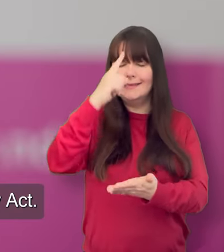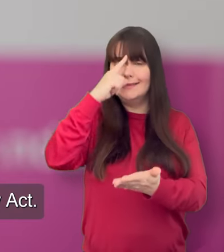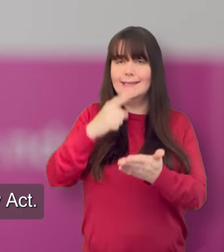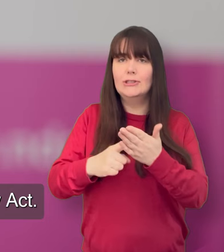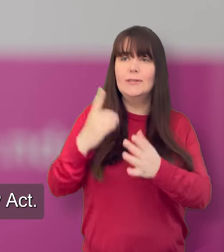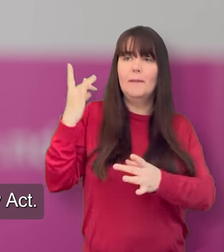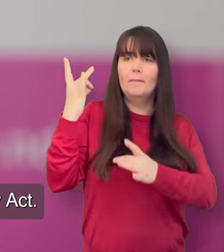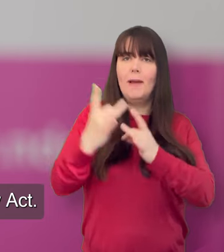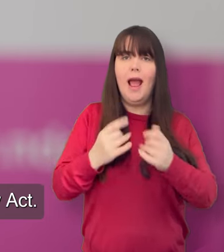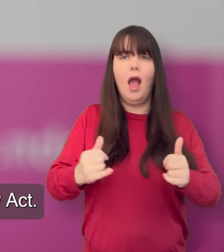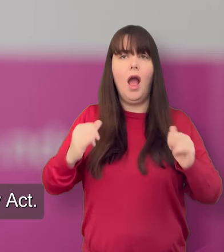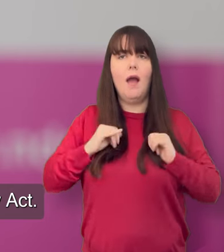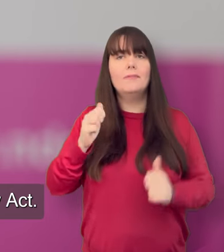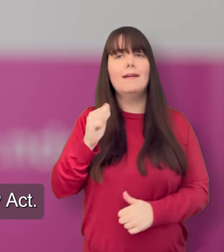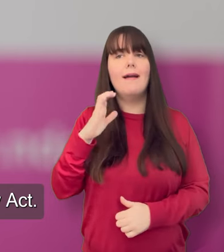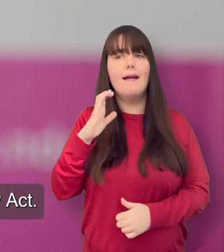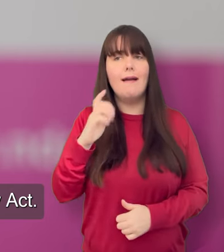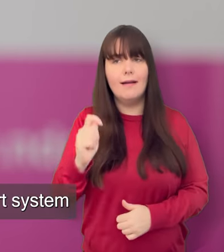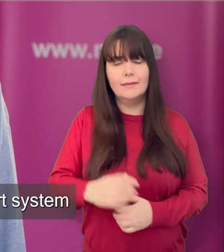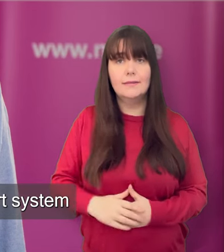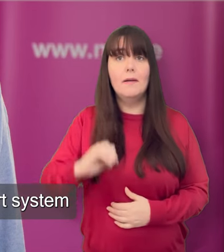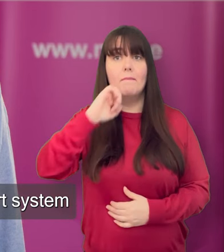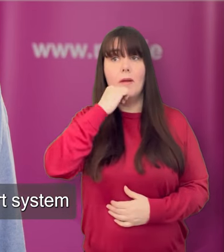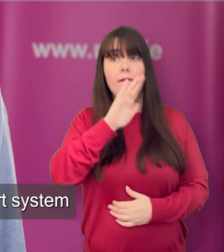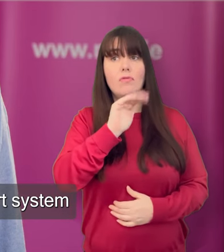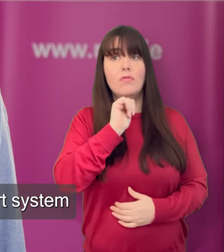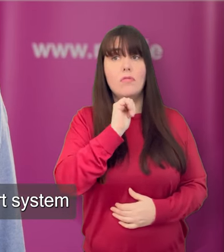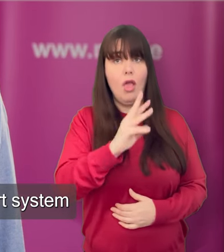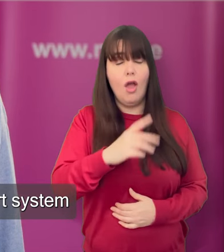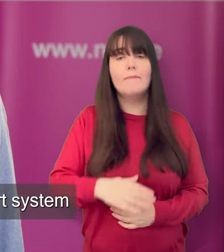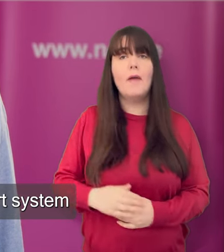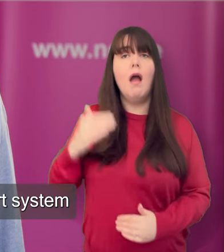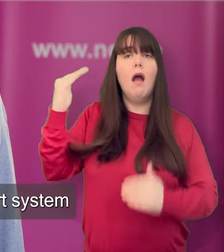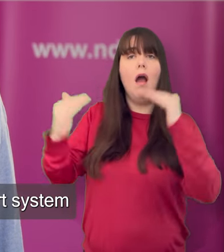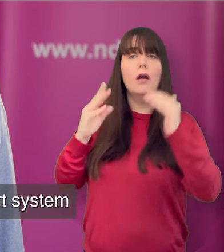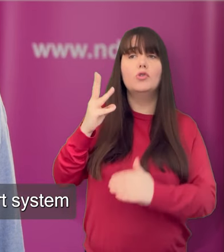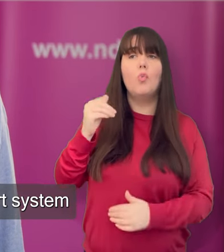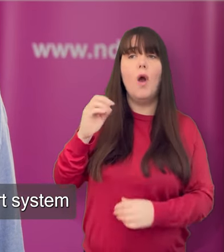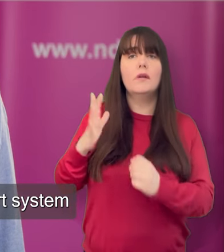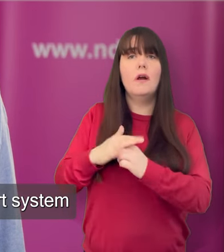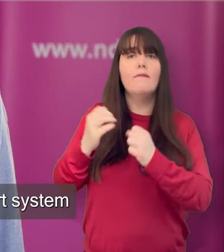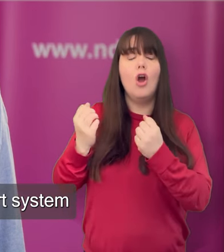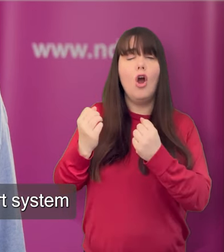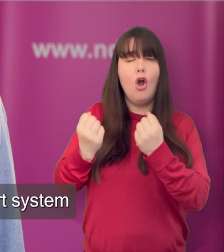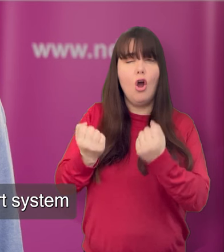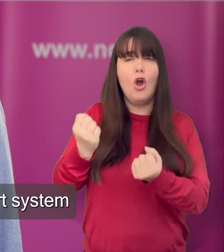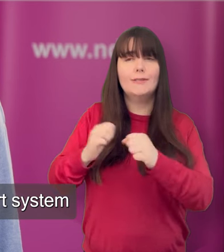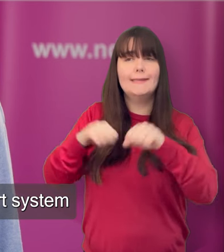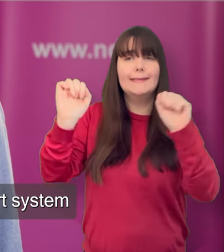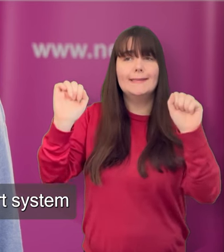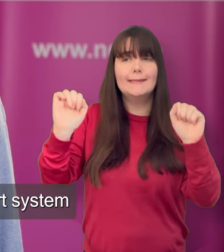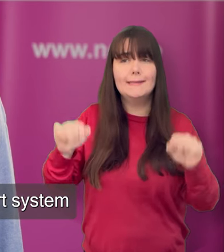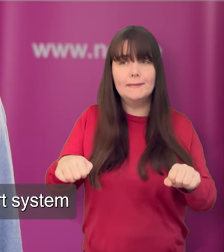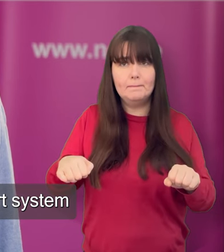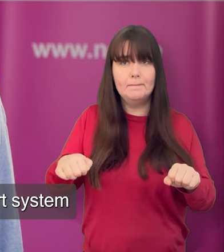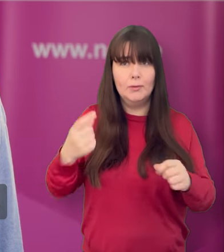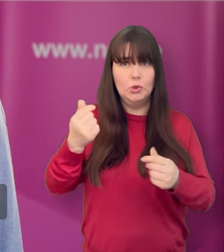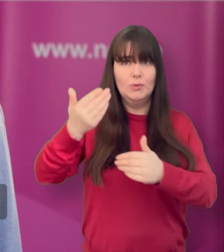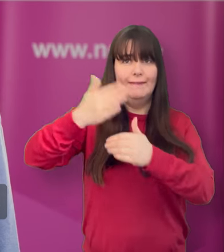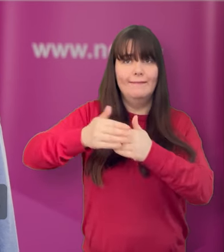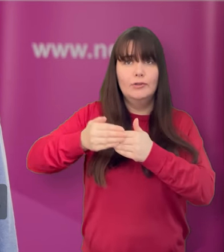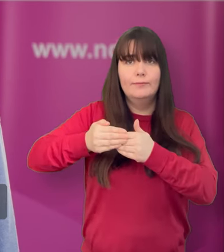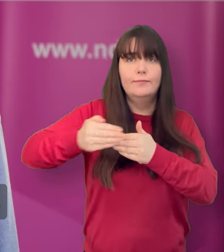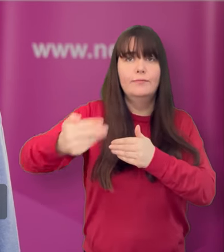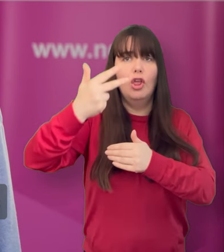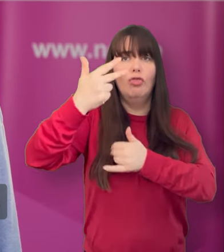Assisted Decision Making Capacity Act. Because of this law the adults wards of court system